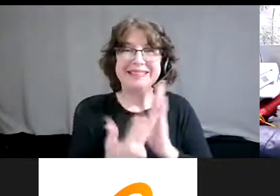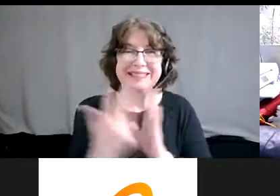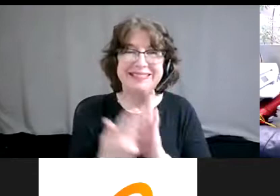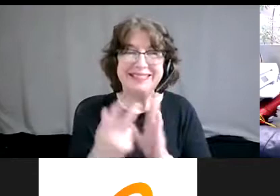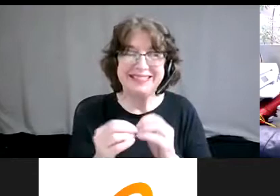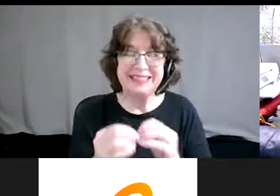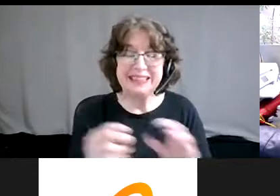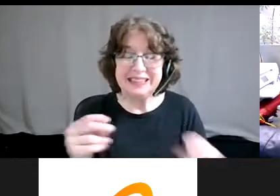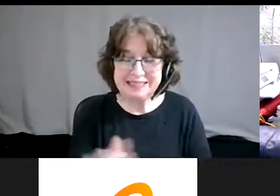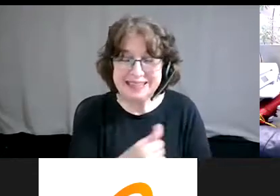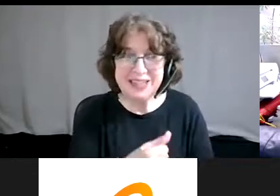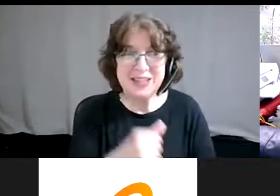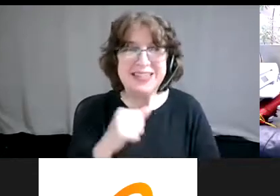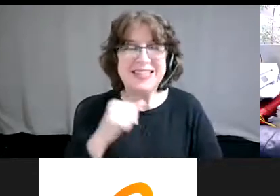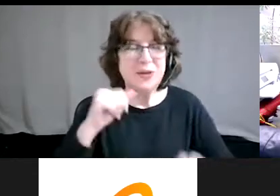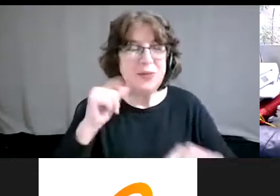unfortunately we don't have the time.